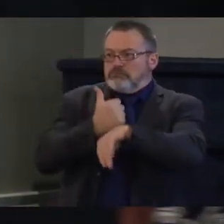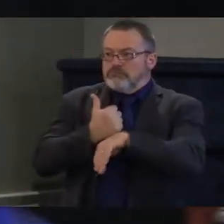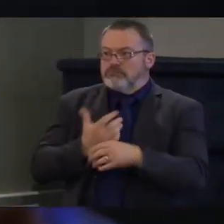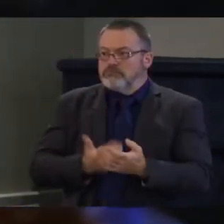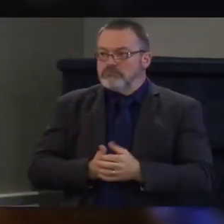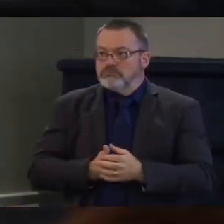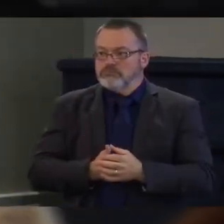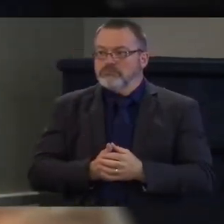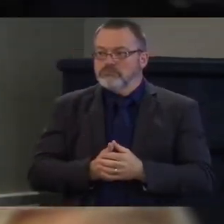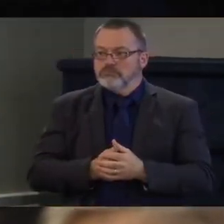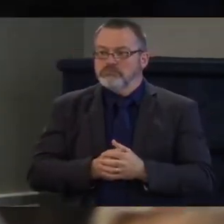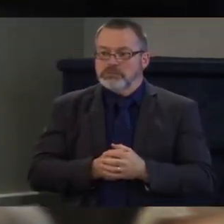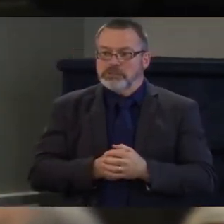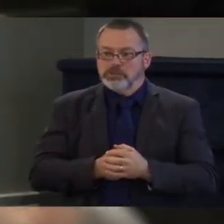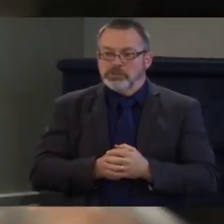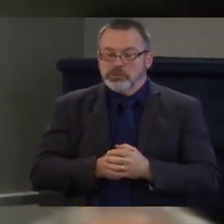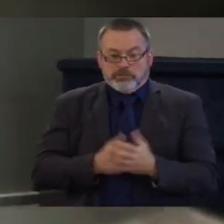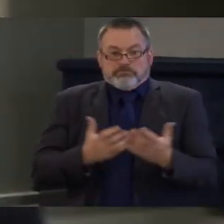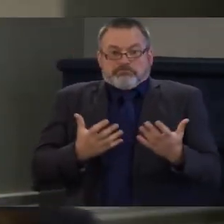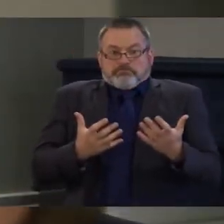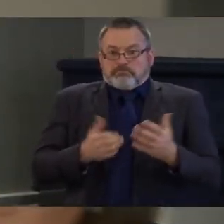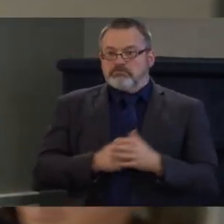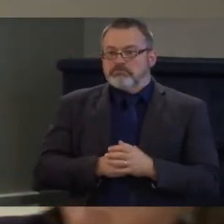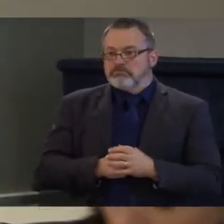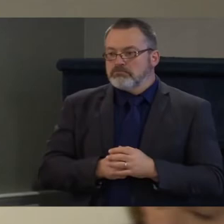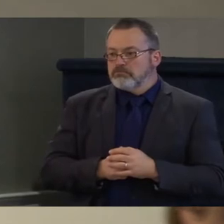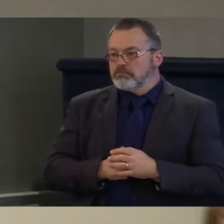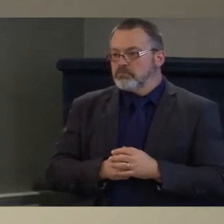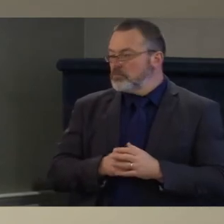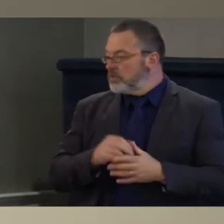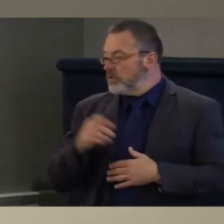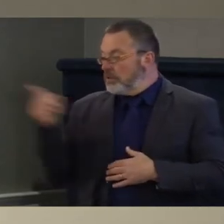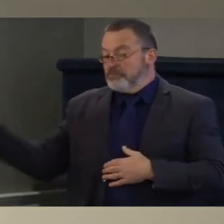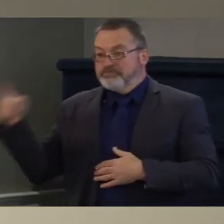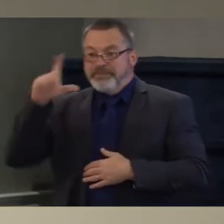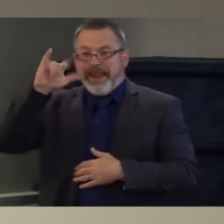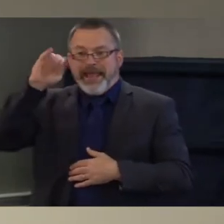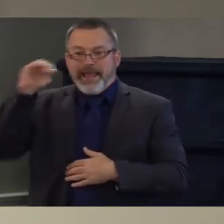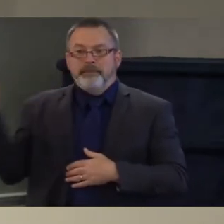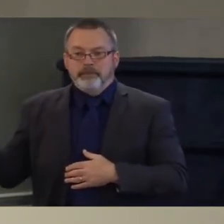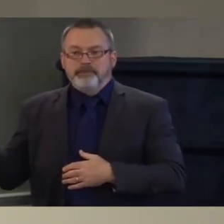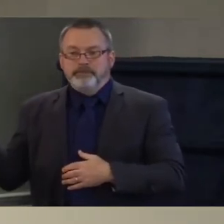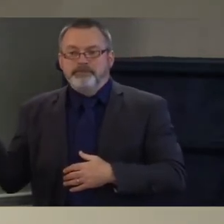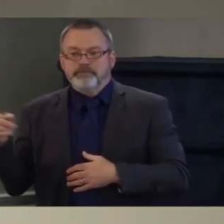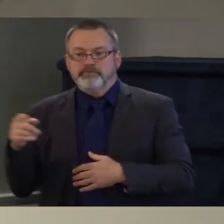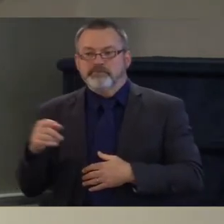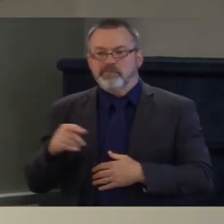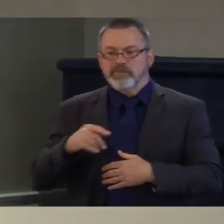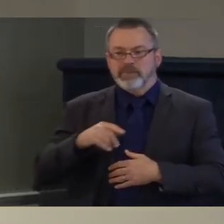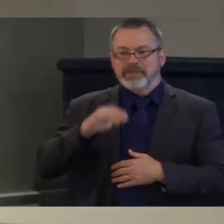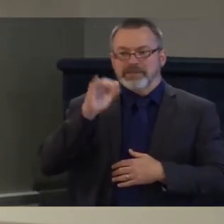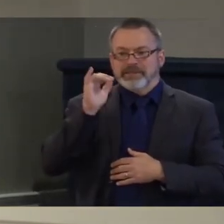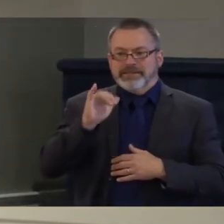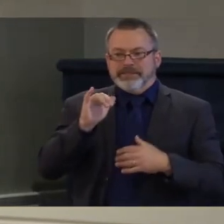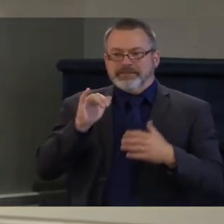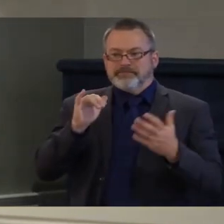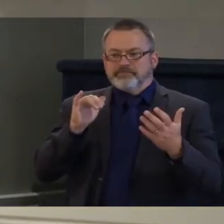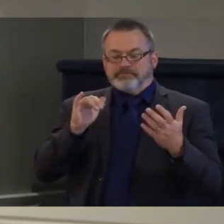butcher and paraphrase the quote, but you shouldn't judge the society based on how it treats its heroes. You should judge it on how it treats its prisoners.